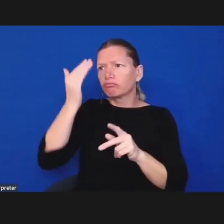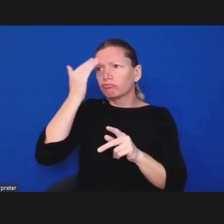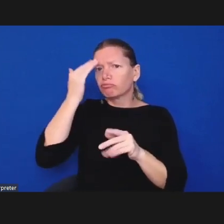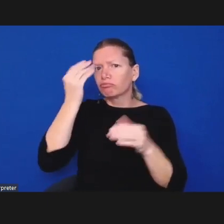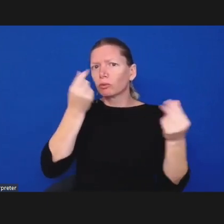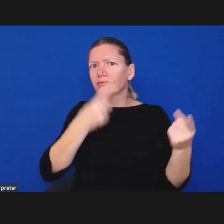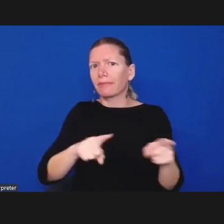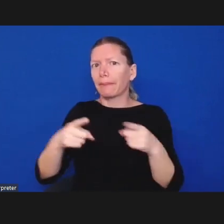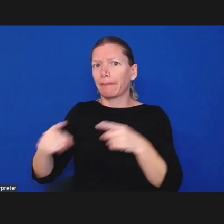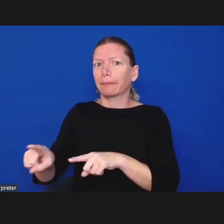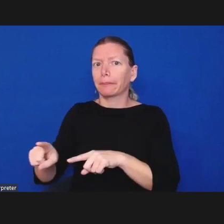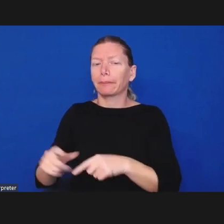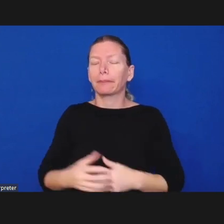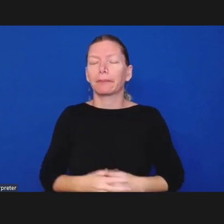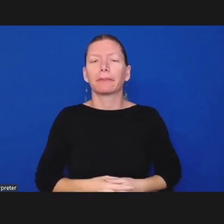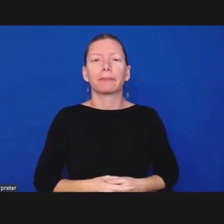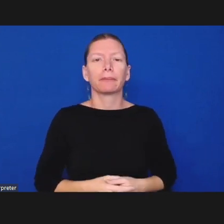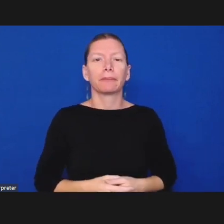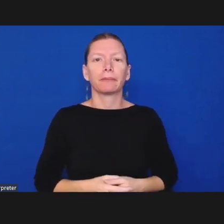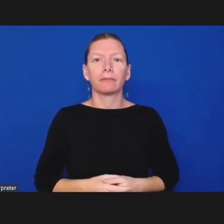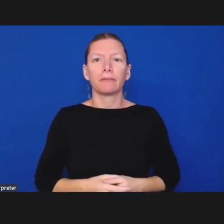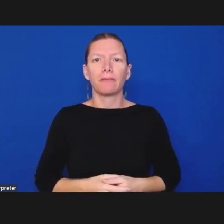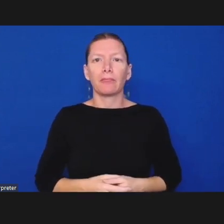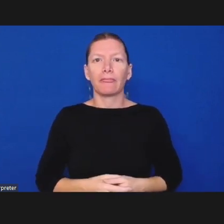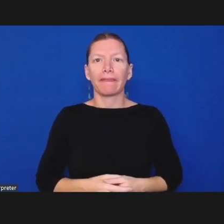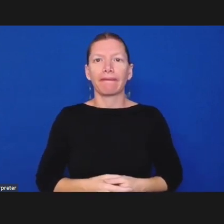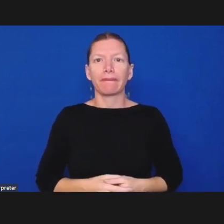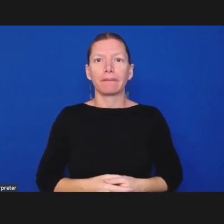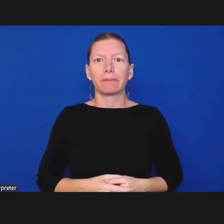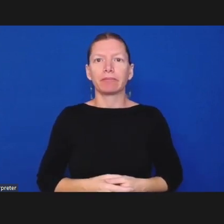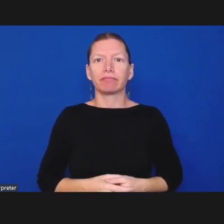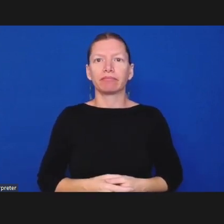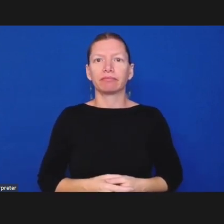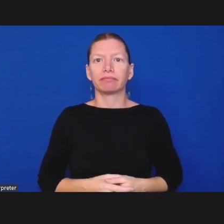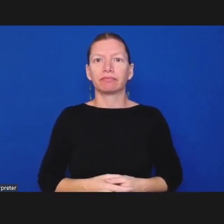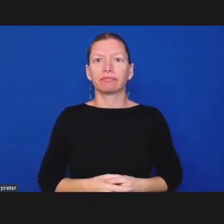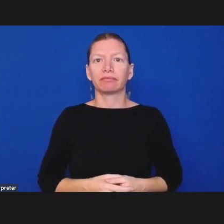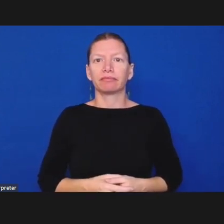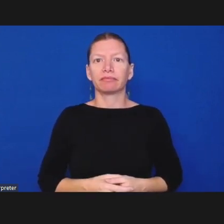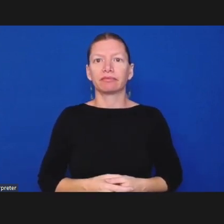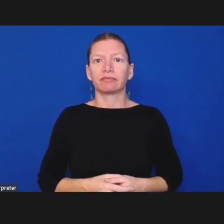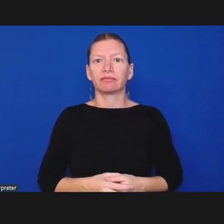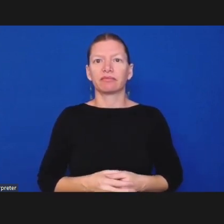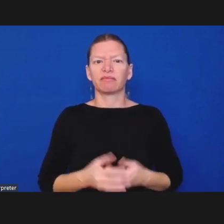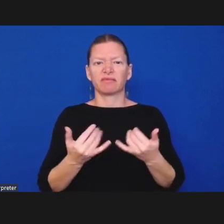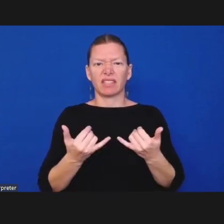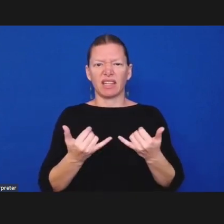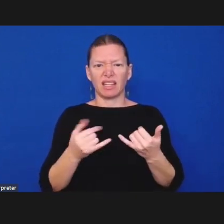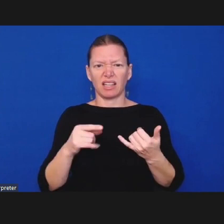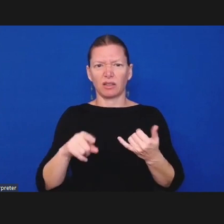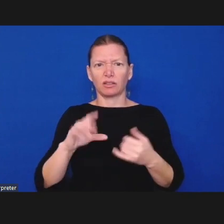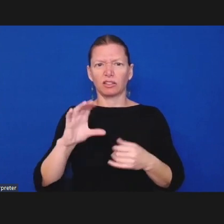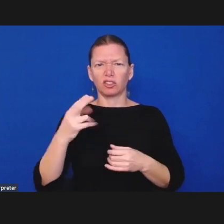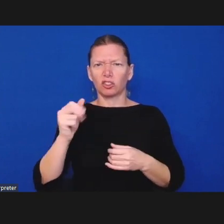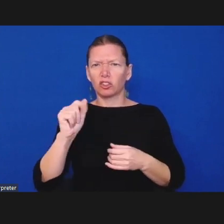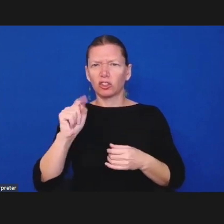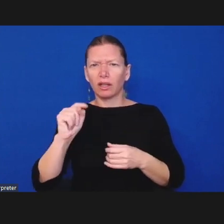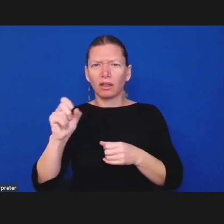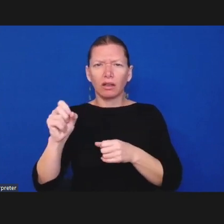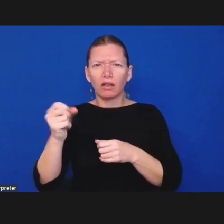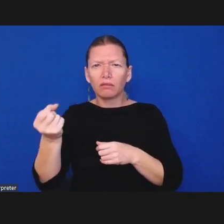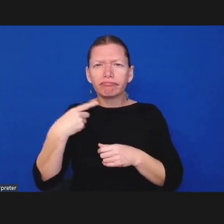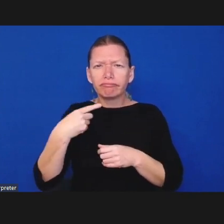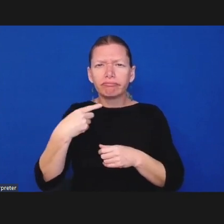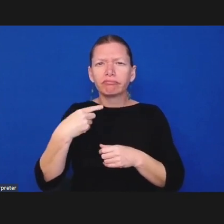um so let's see there's a question in the chat that's come up um can you give us examples of what positive and